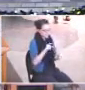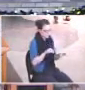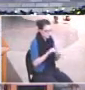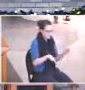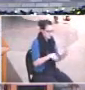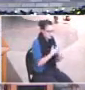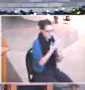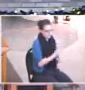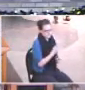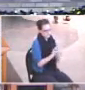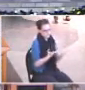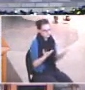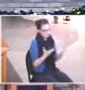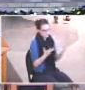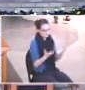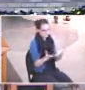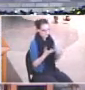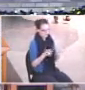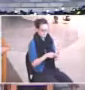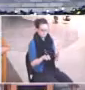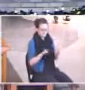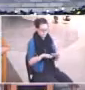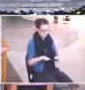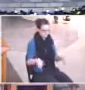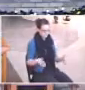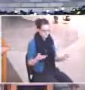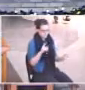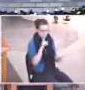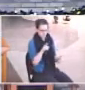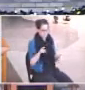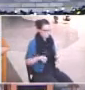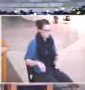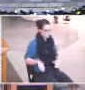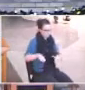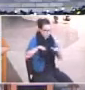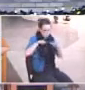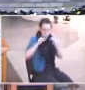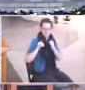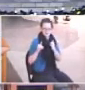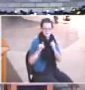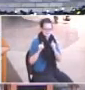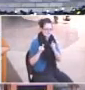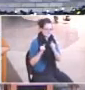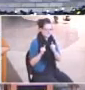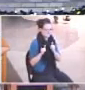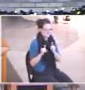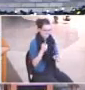all the right things because we want them basically to grow up and be just like we are.